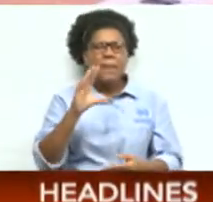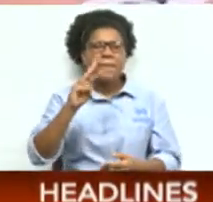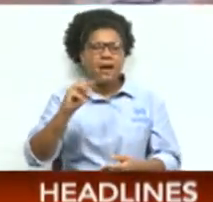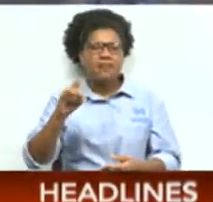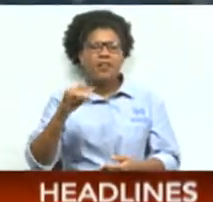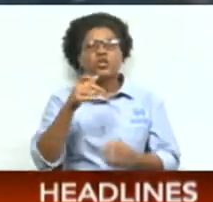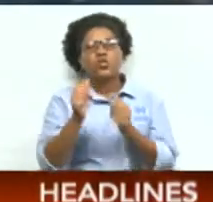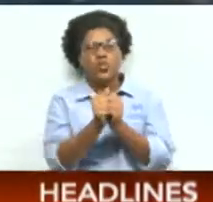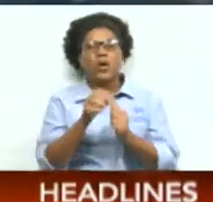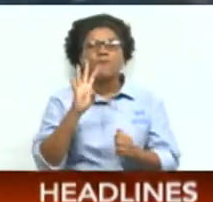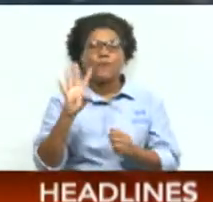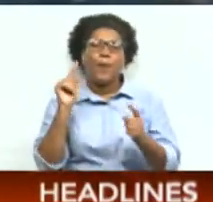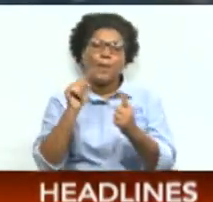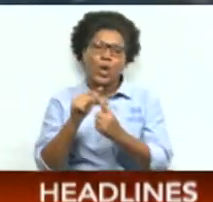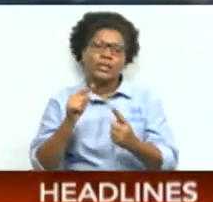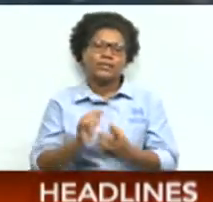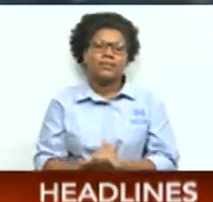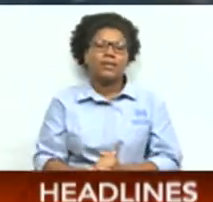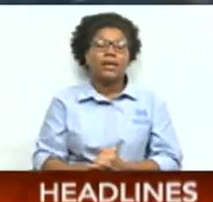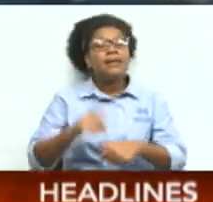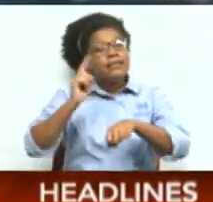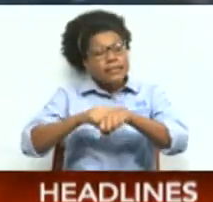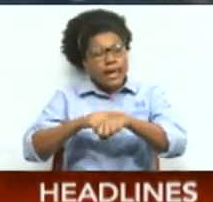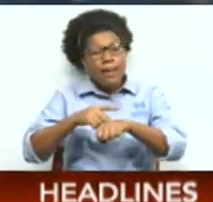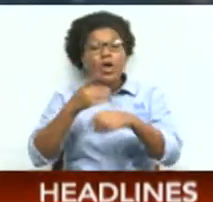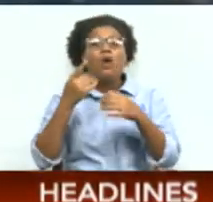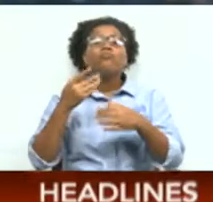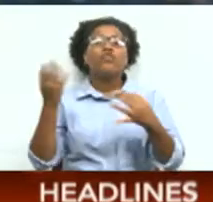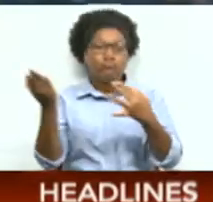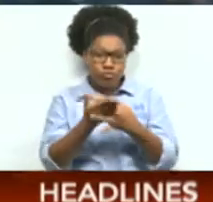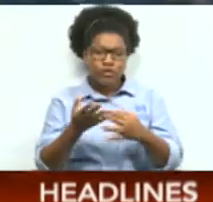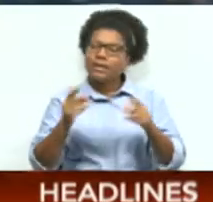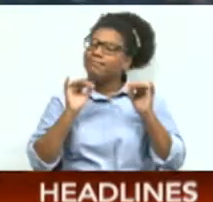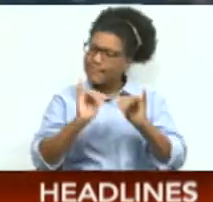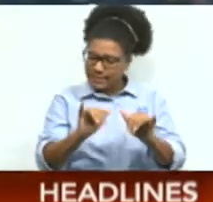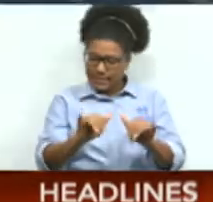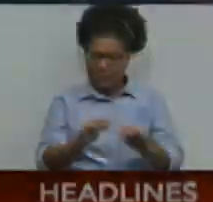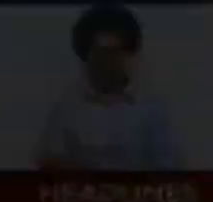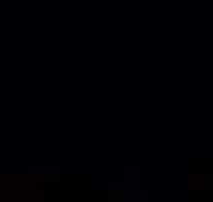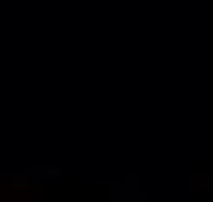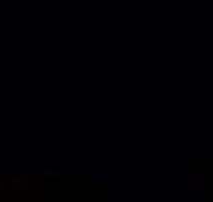points. It's time now for another break. Don't go anywhere.